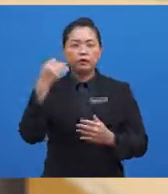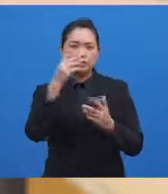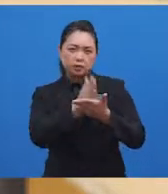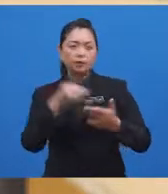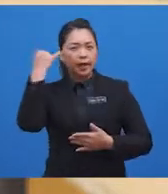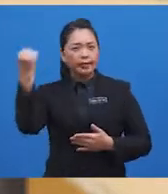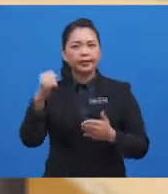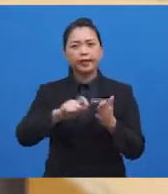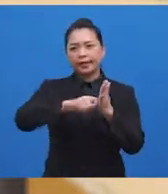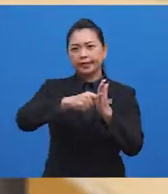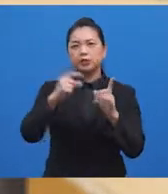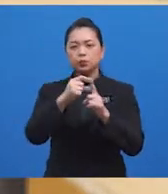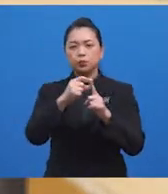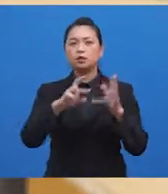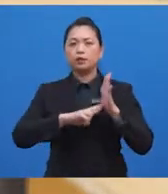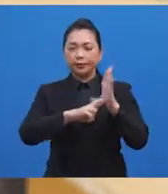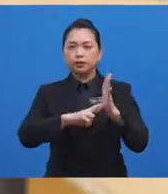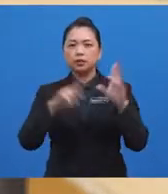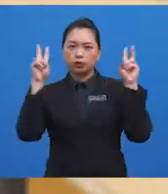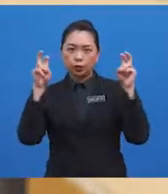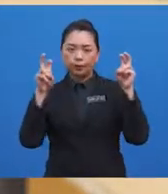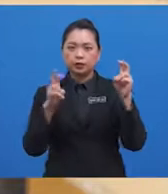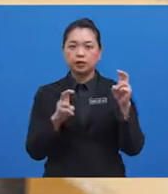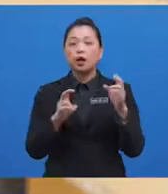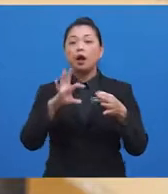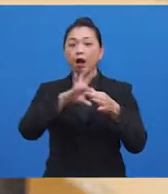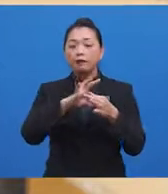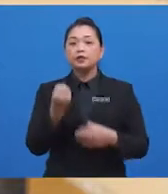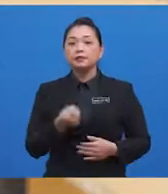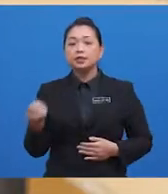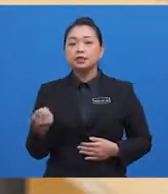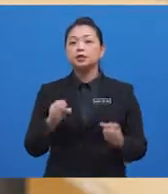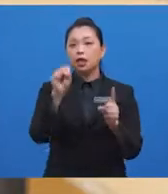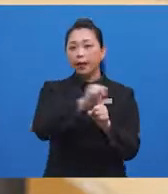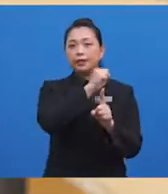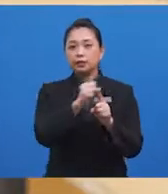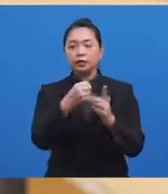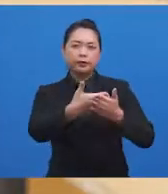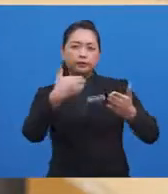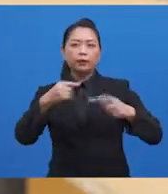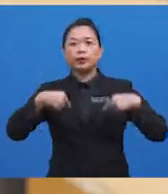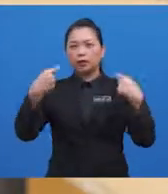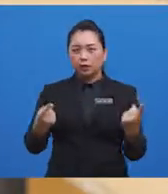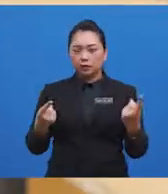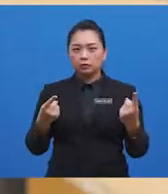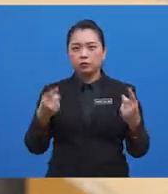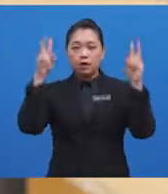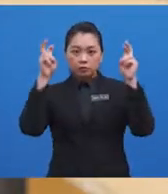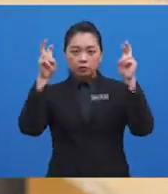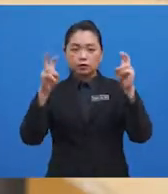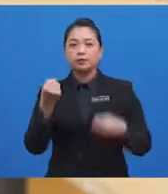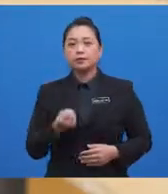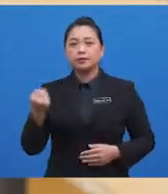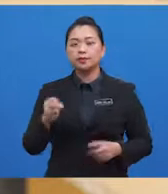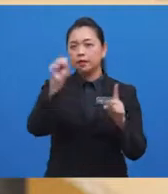keywords represent the topic of substance abuse. Now before we go further on the topic of substance abuse,